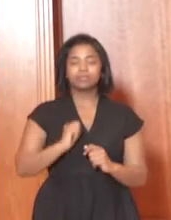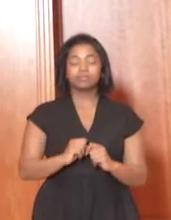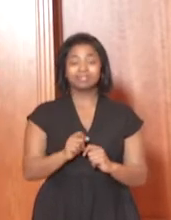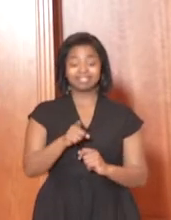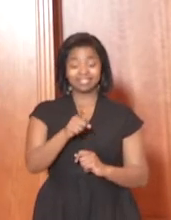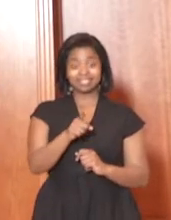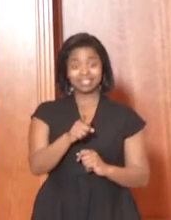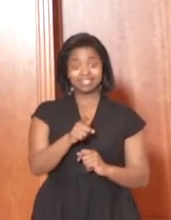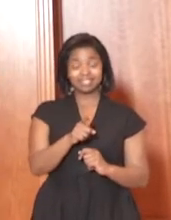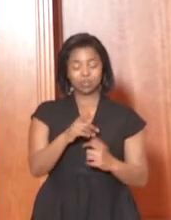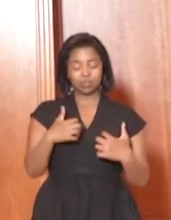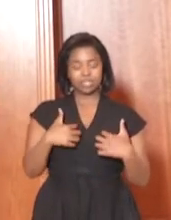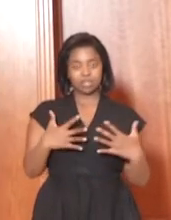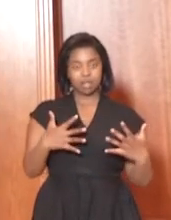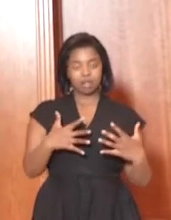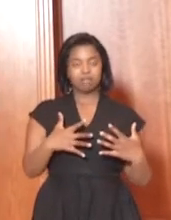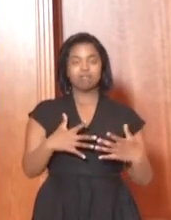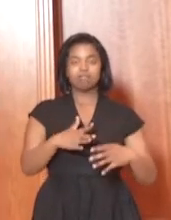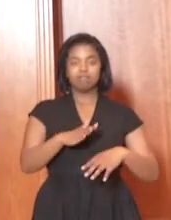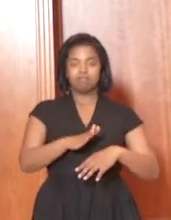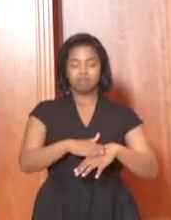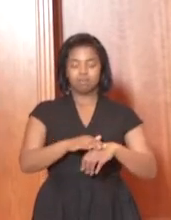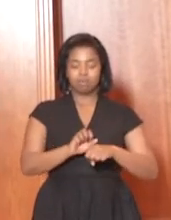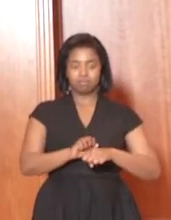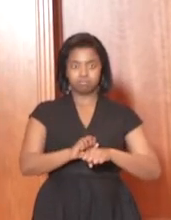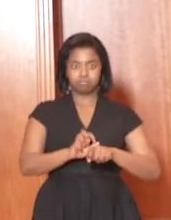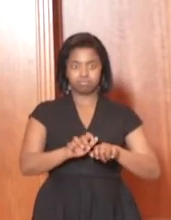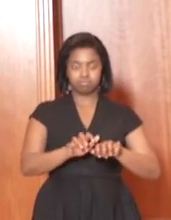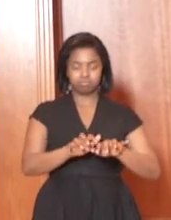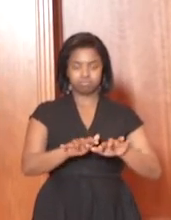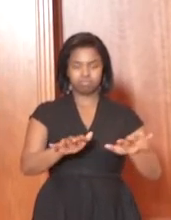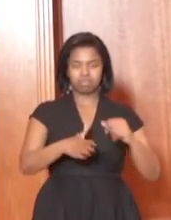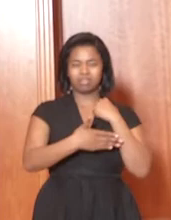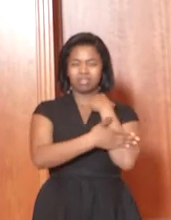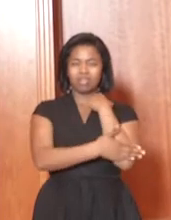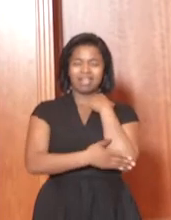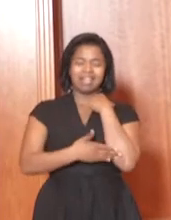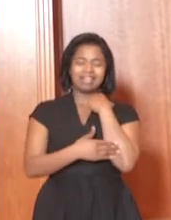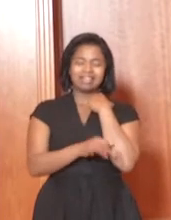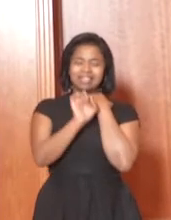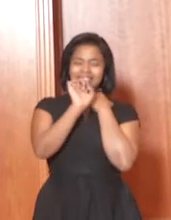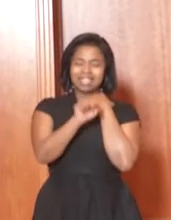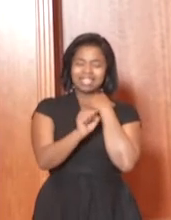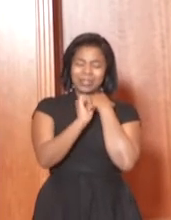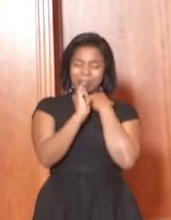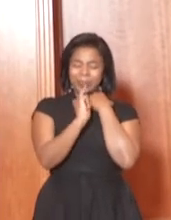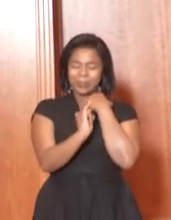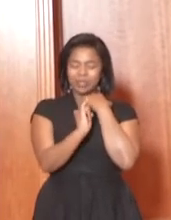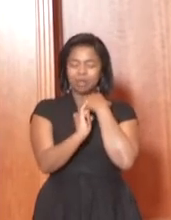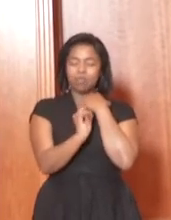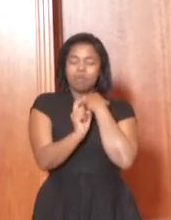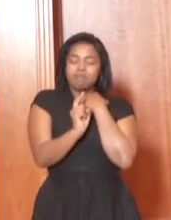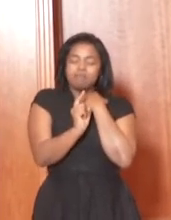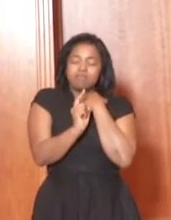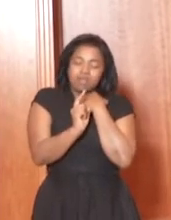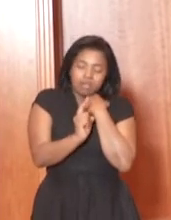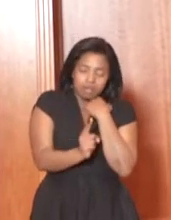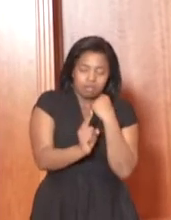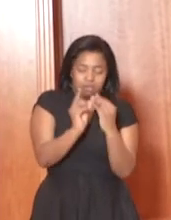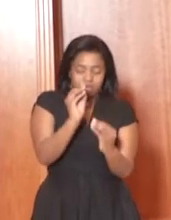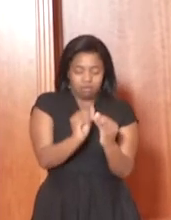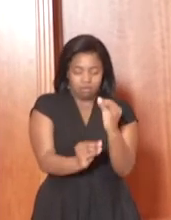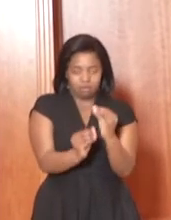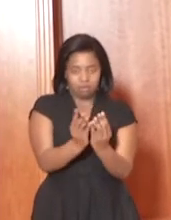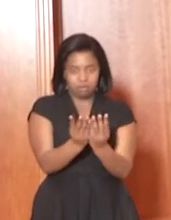will start spreading more and more throughout the country. It is a pandemic that we must address and